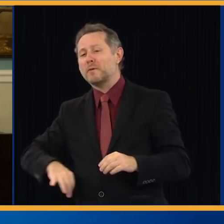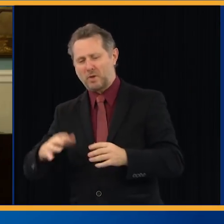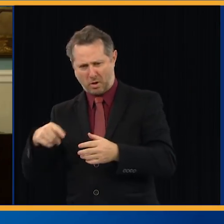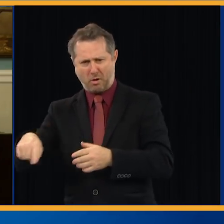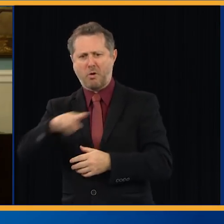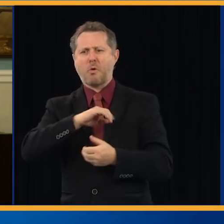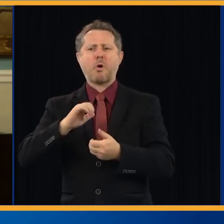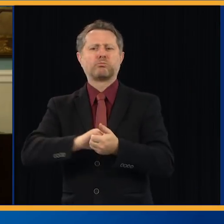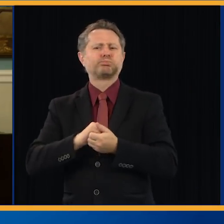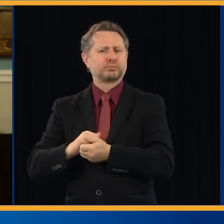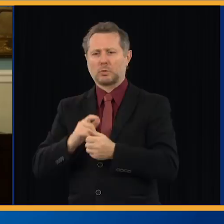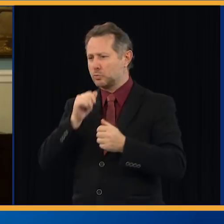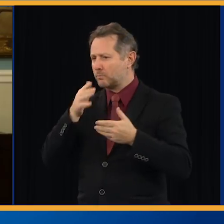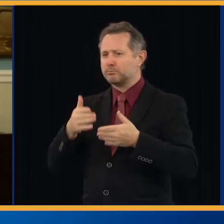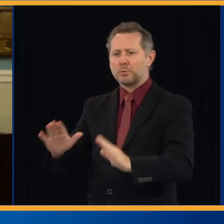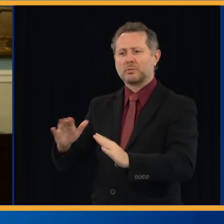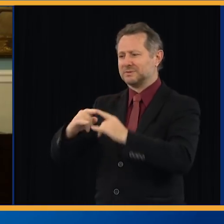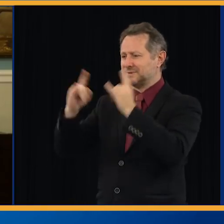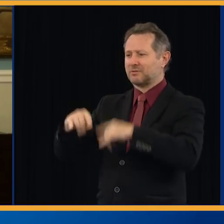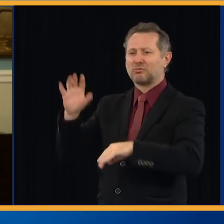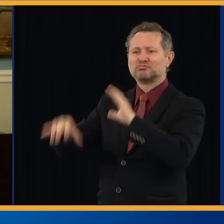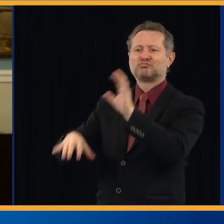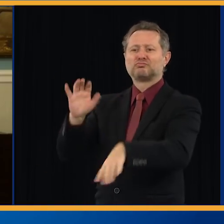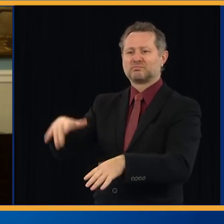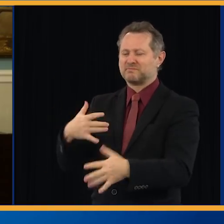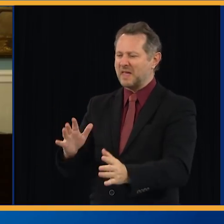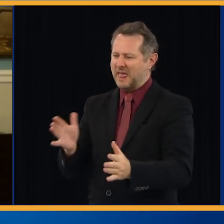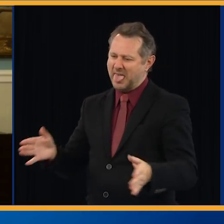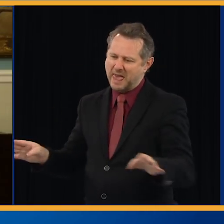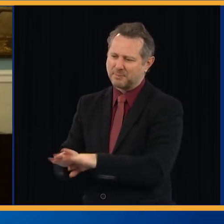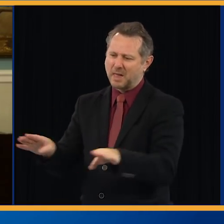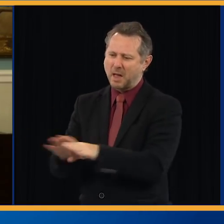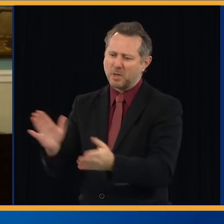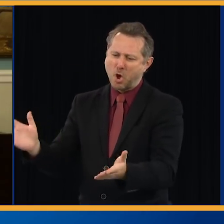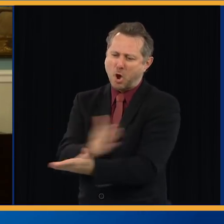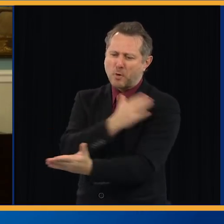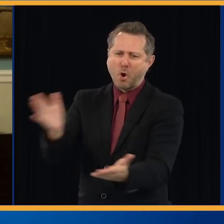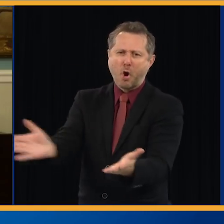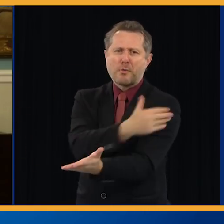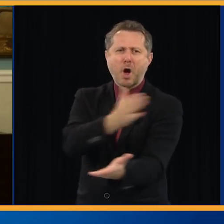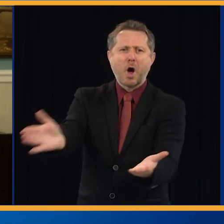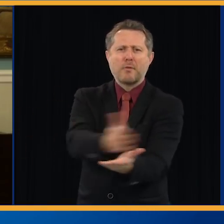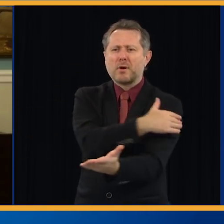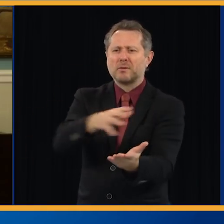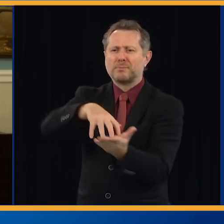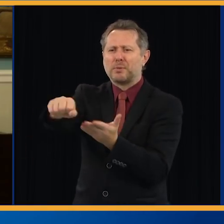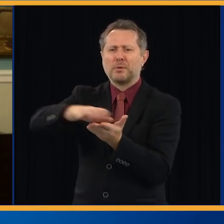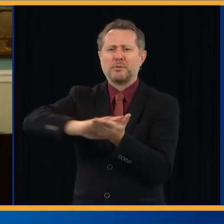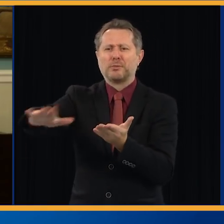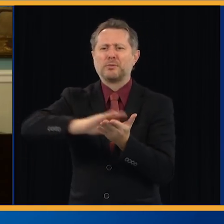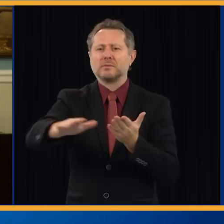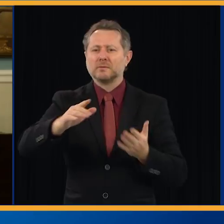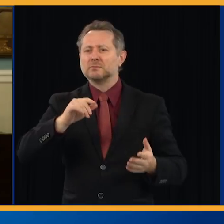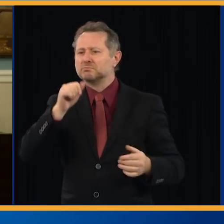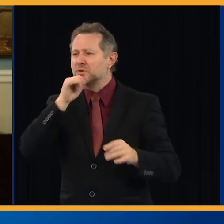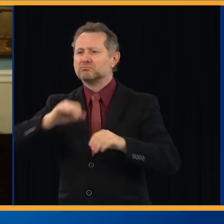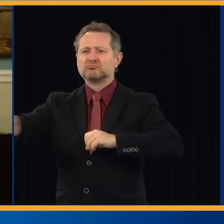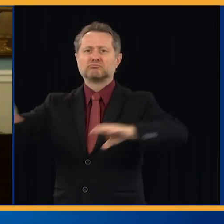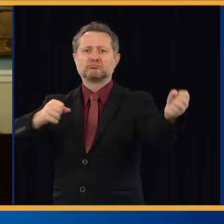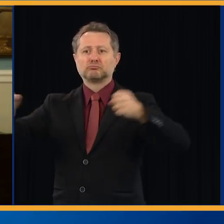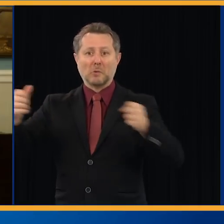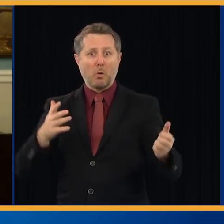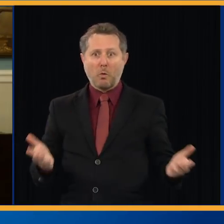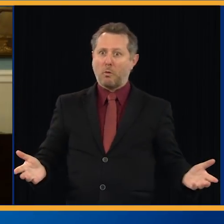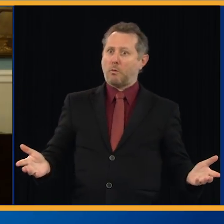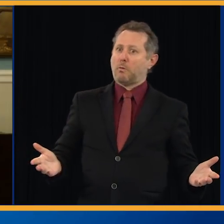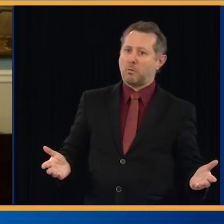actually helped us to get the homeless to the help they need. This is another example of that. So I want to let you know that as we all talked about this